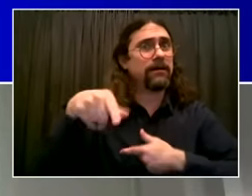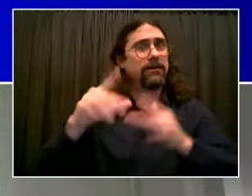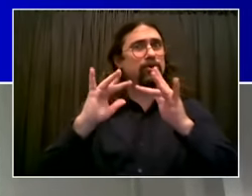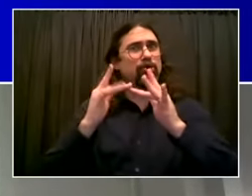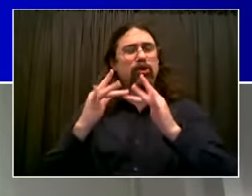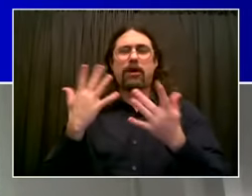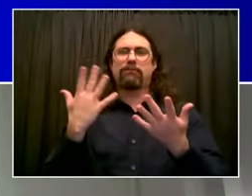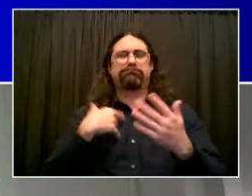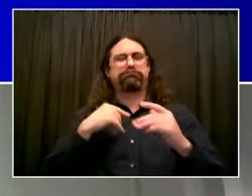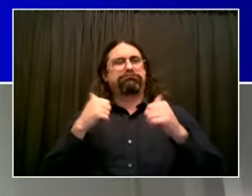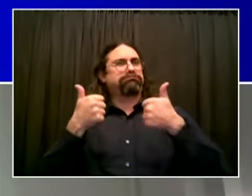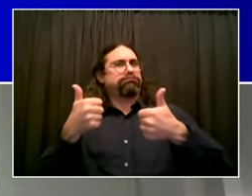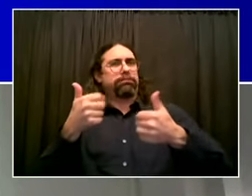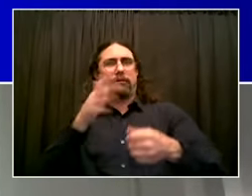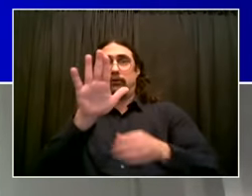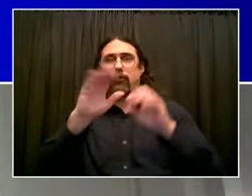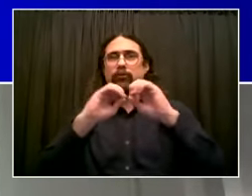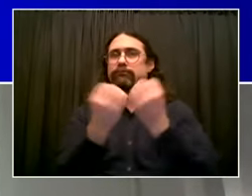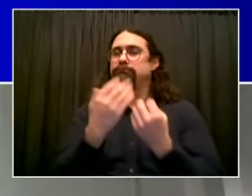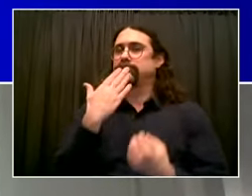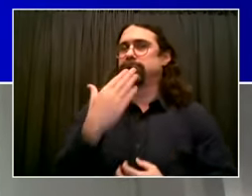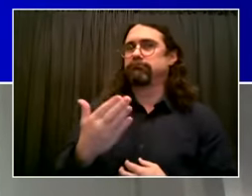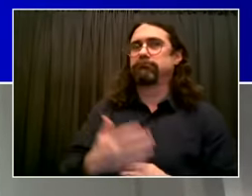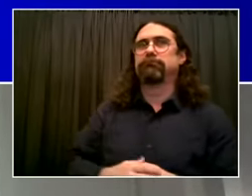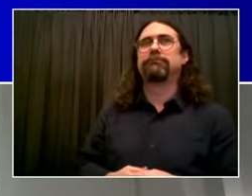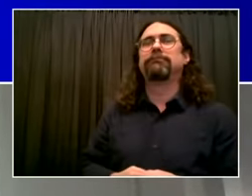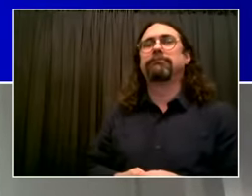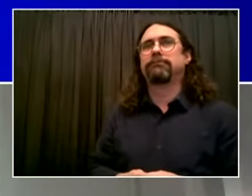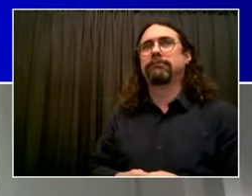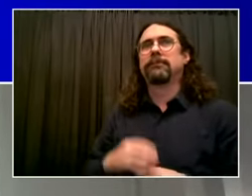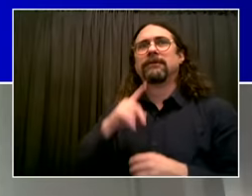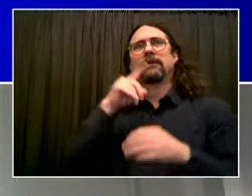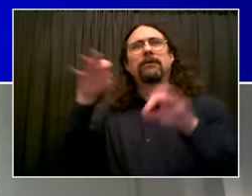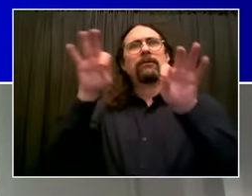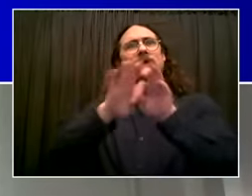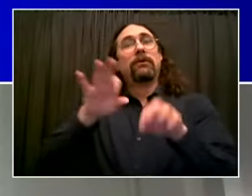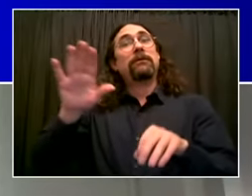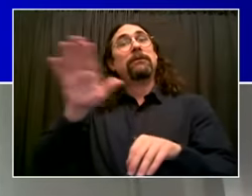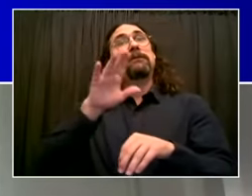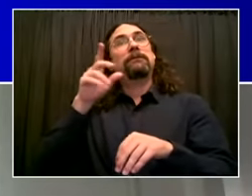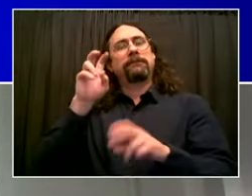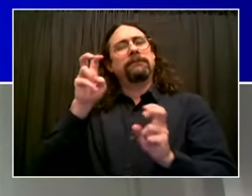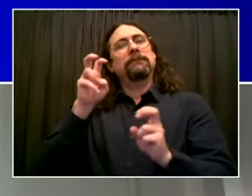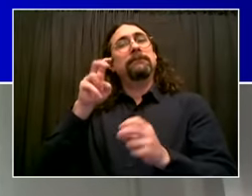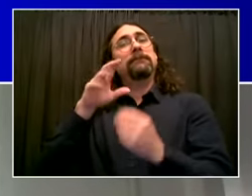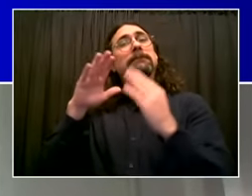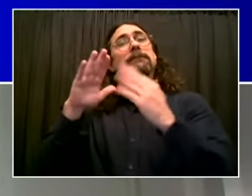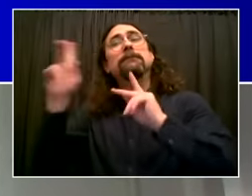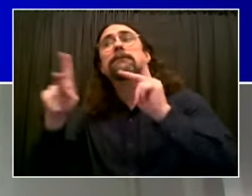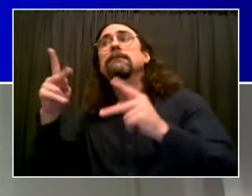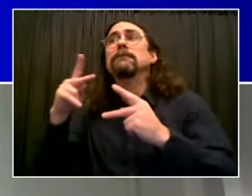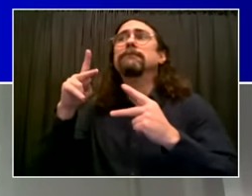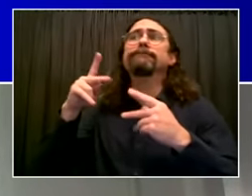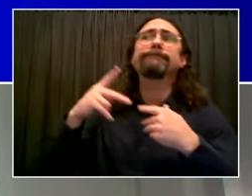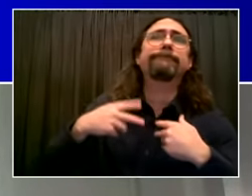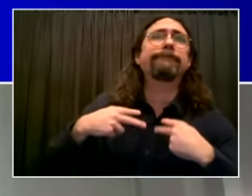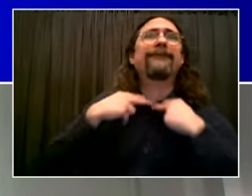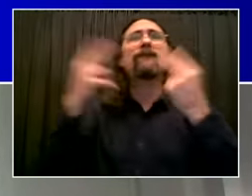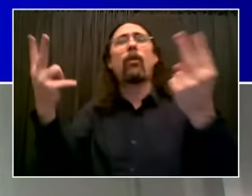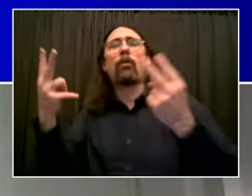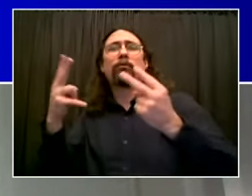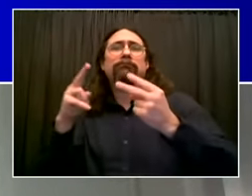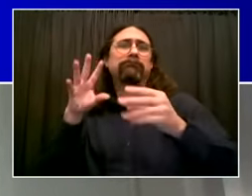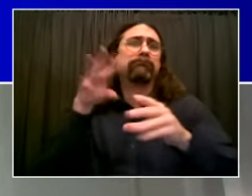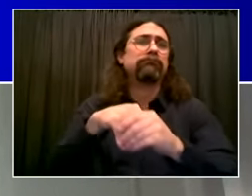crucial to community empowerment development. We all have frustrations about development in New York City. We need development to actually benefit local communities